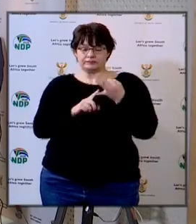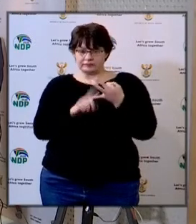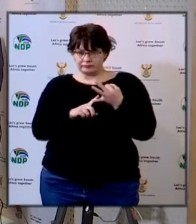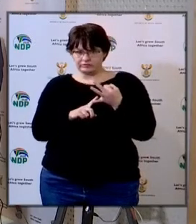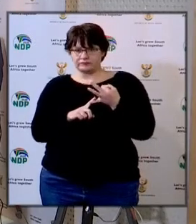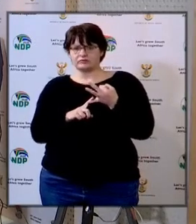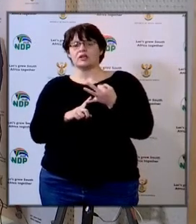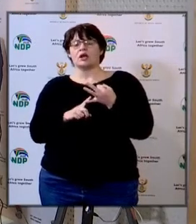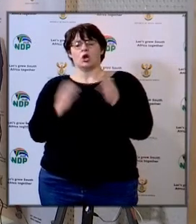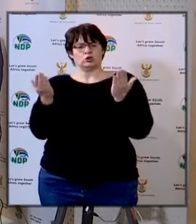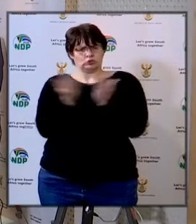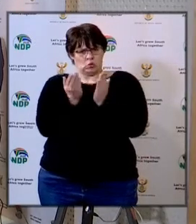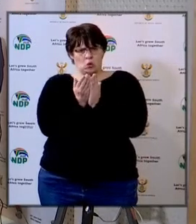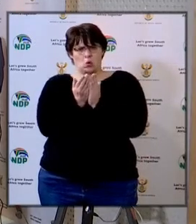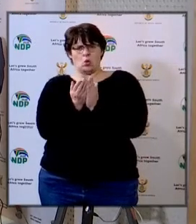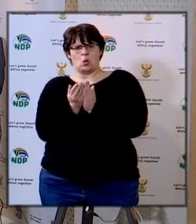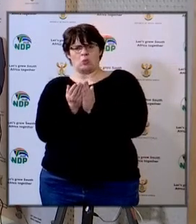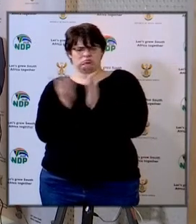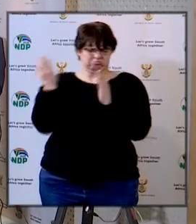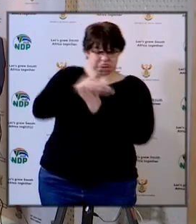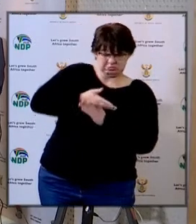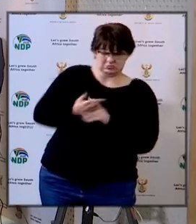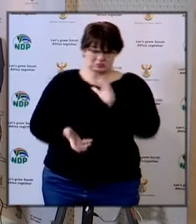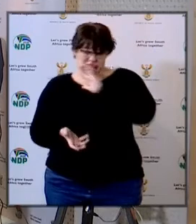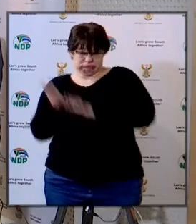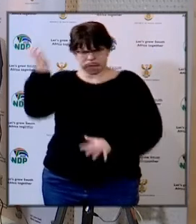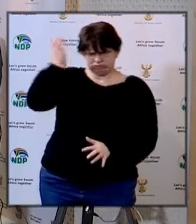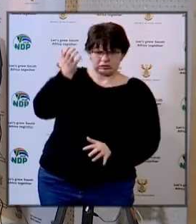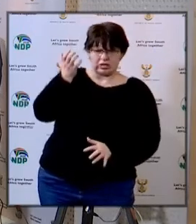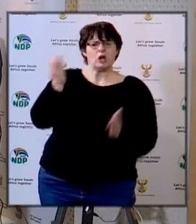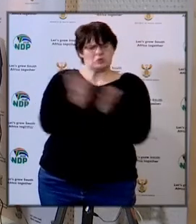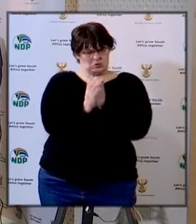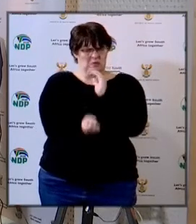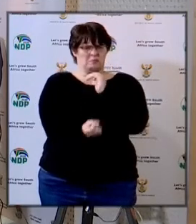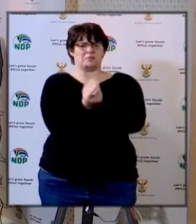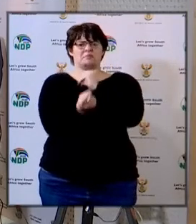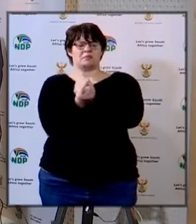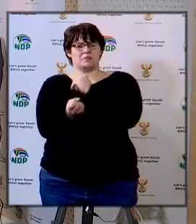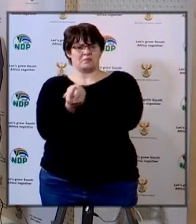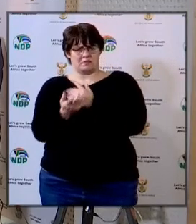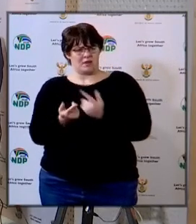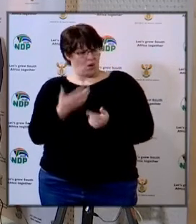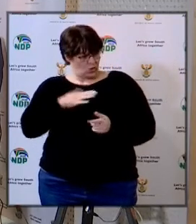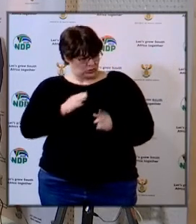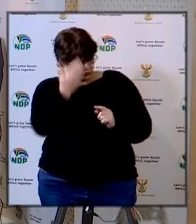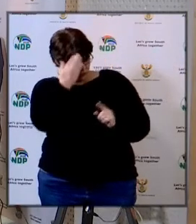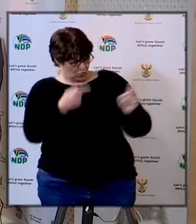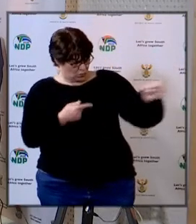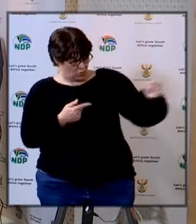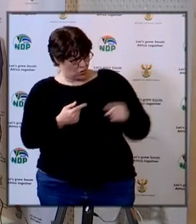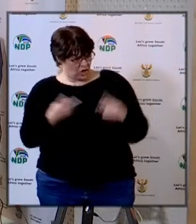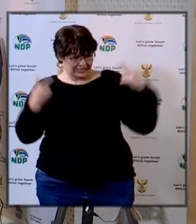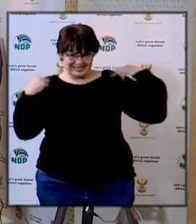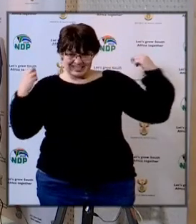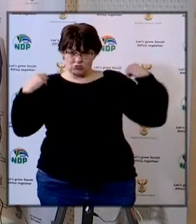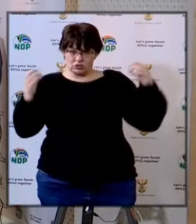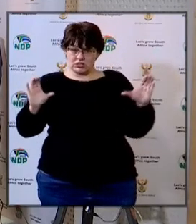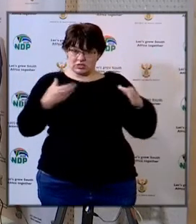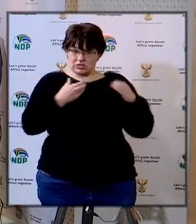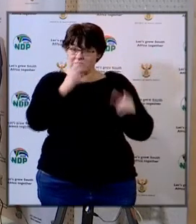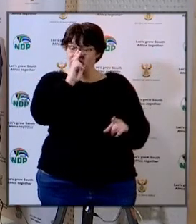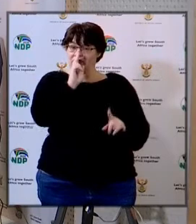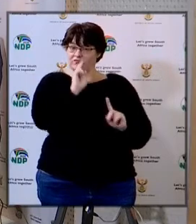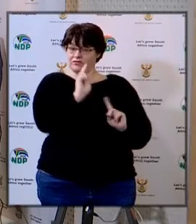vandalism has been raised by quite a few schools I want to know from Minister Mochecha whether she has met with the security